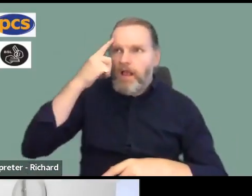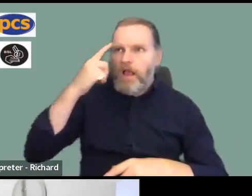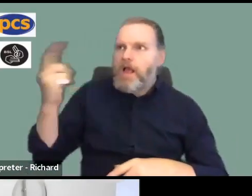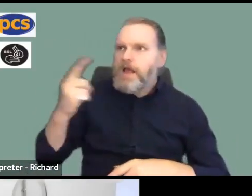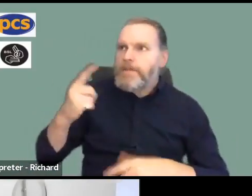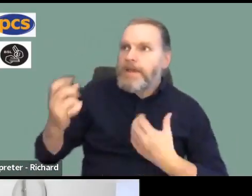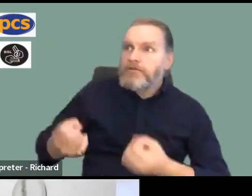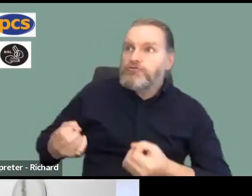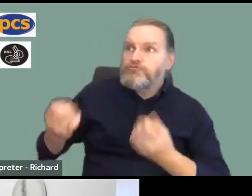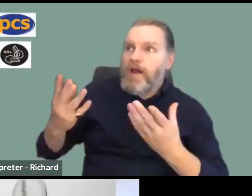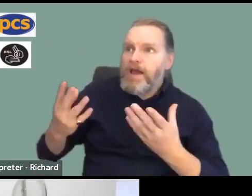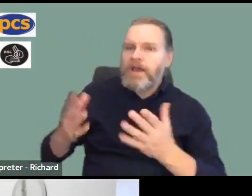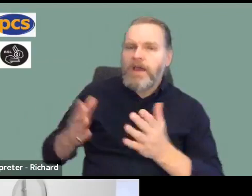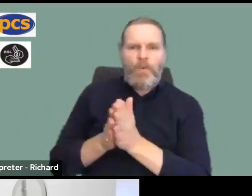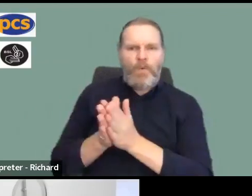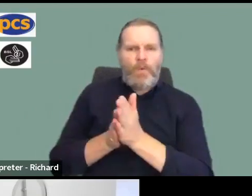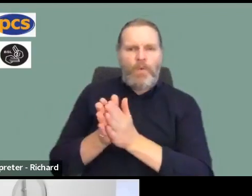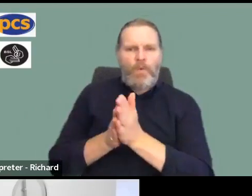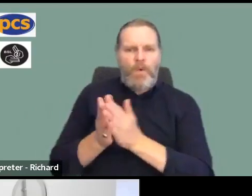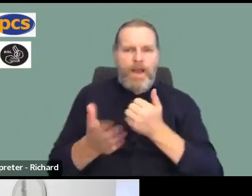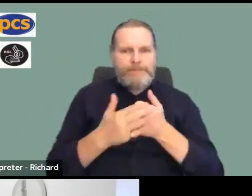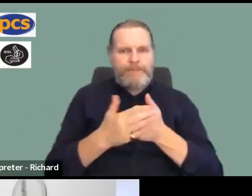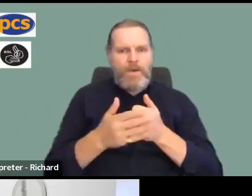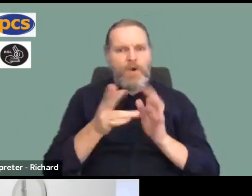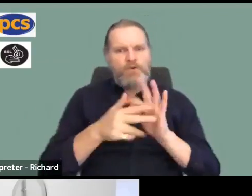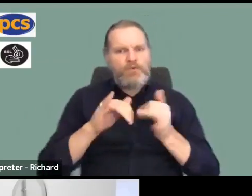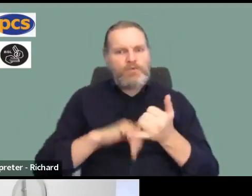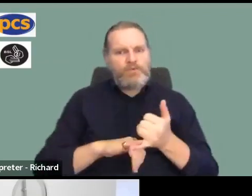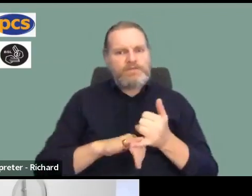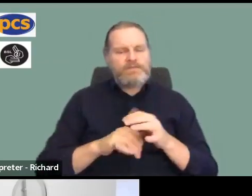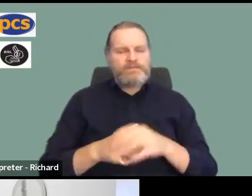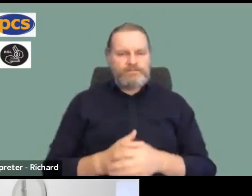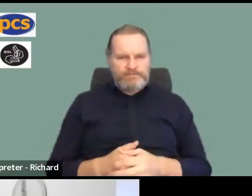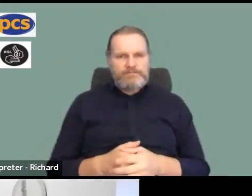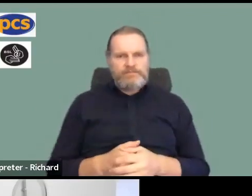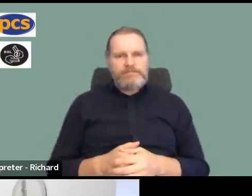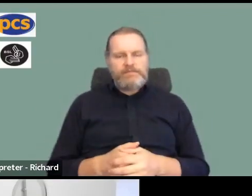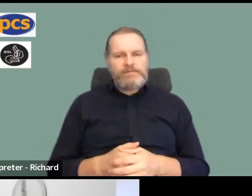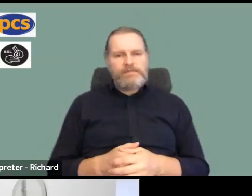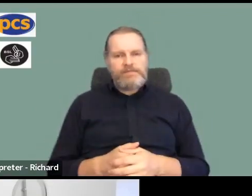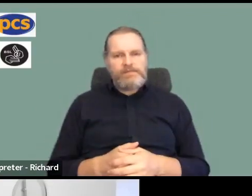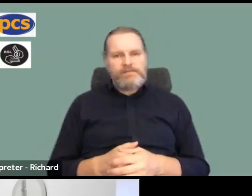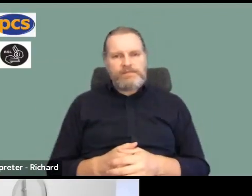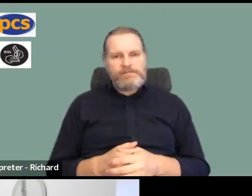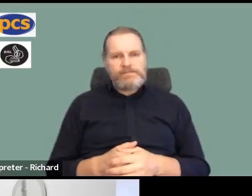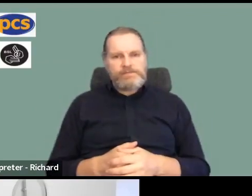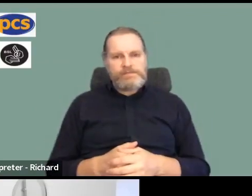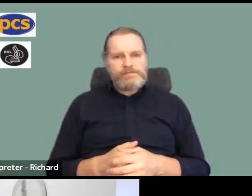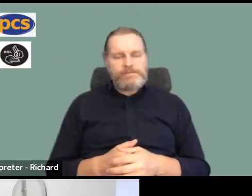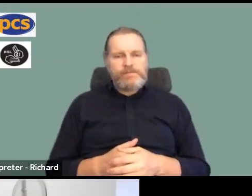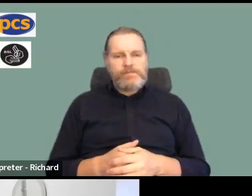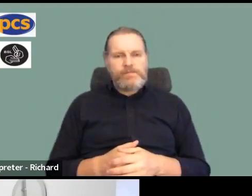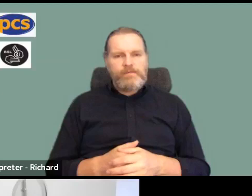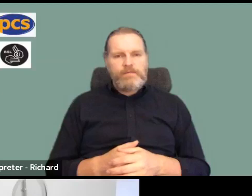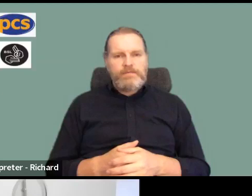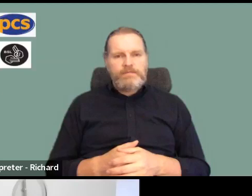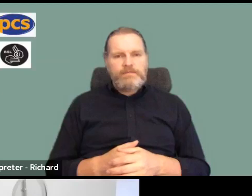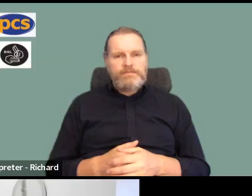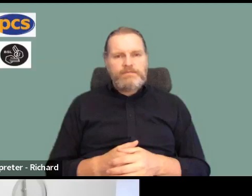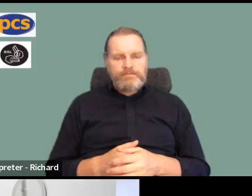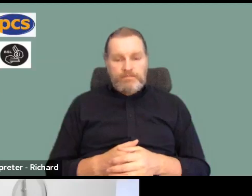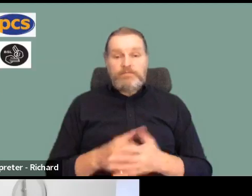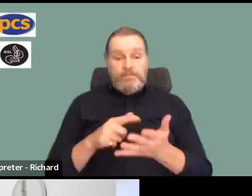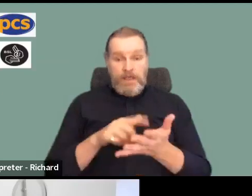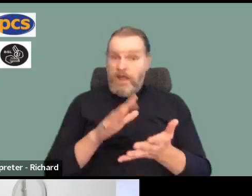And that's the key thing we want to do. In terms of the points that Fina made, and Fina's been making some great points, I'm really